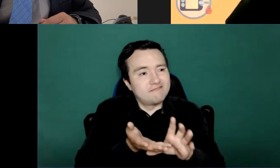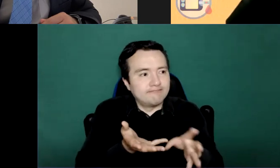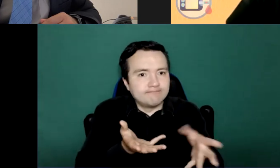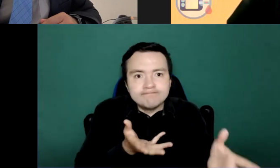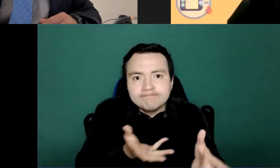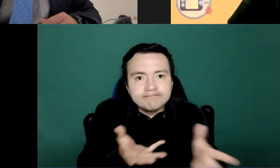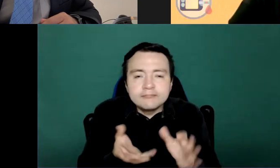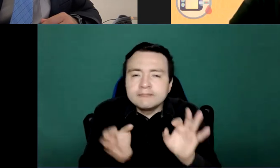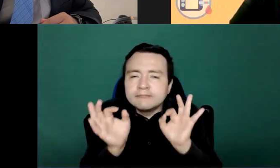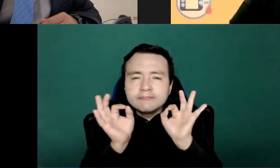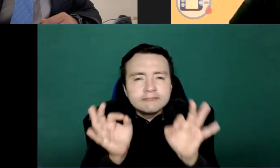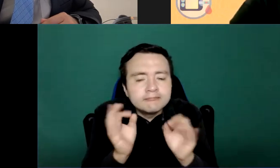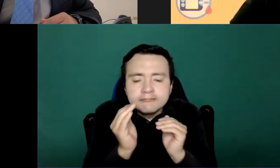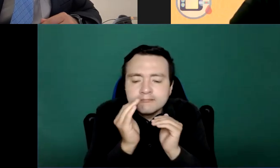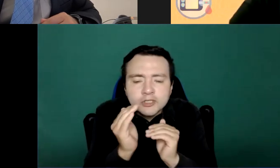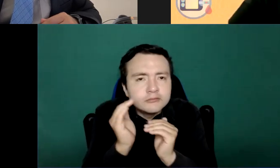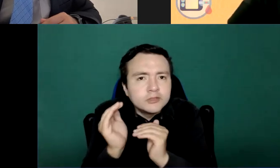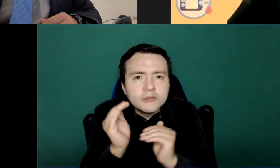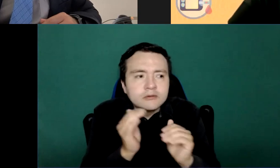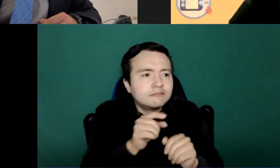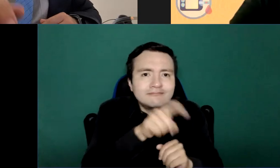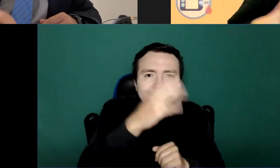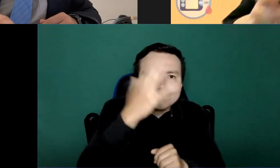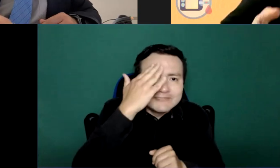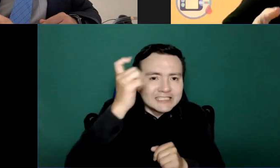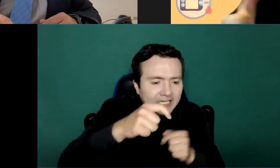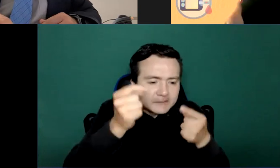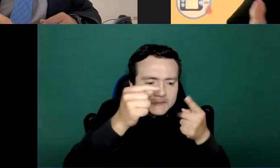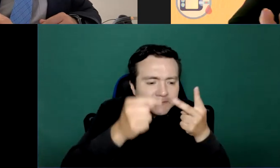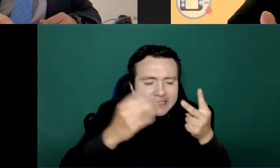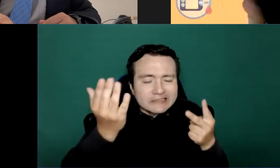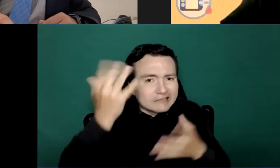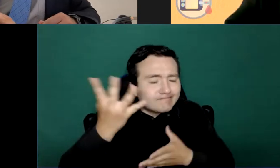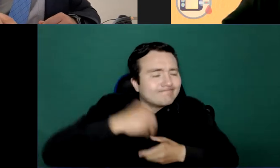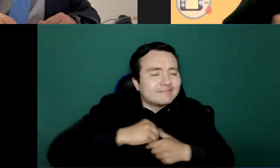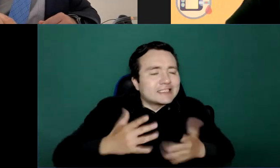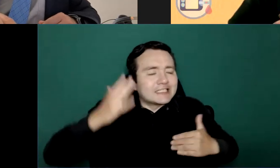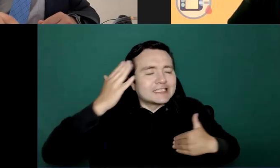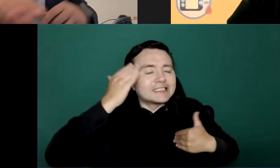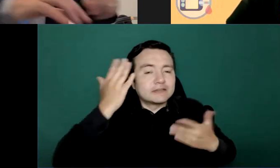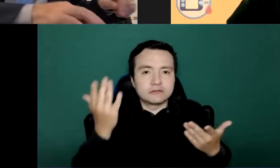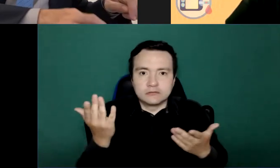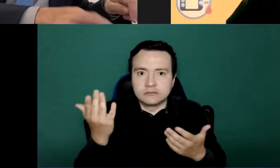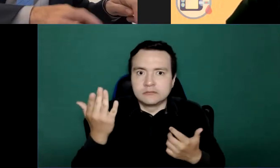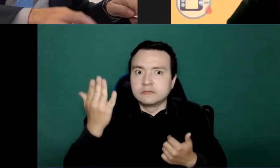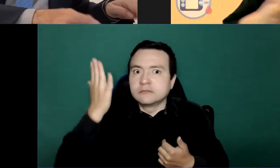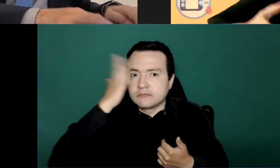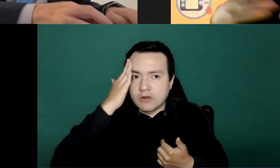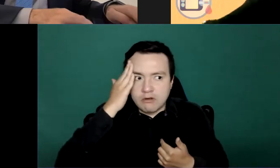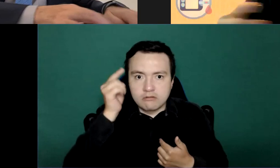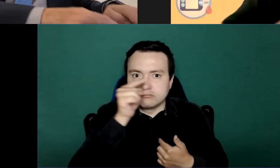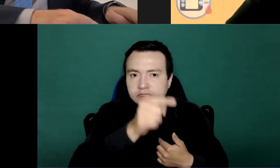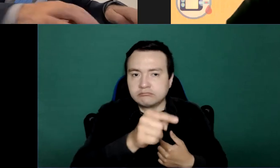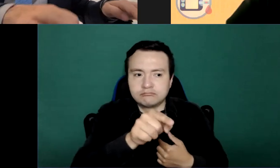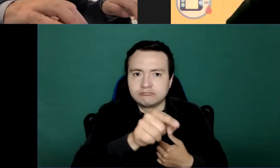workers. What are the basic needs that can be provided for so that this